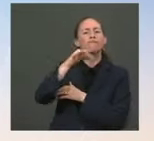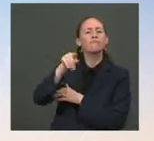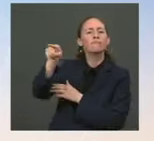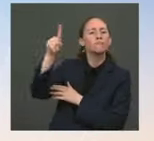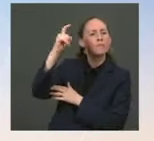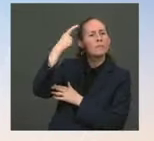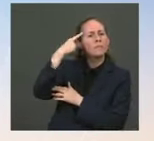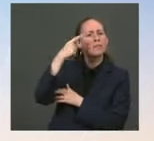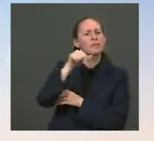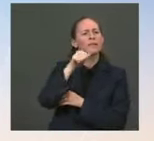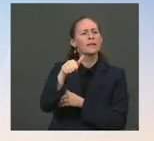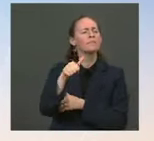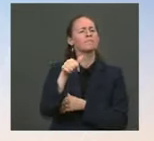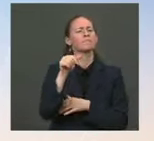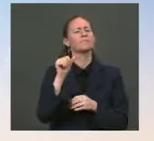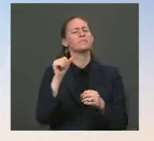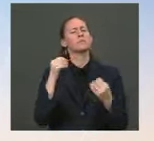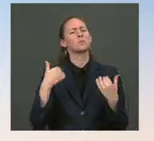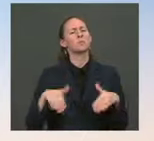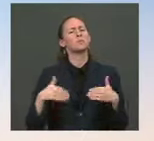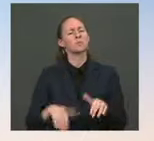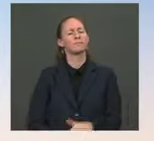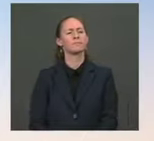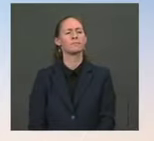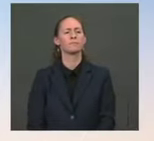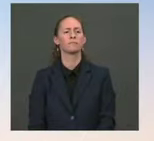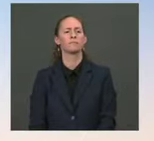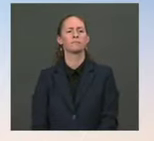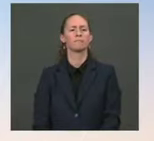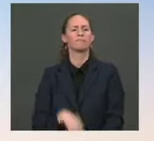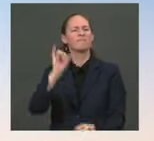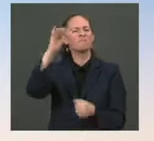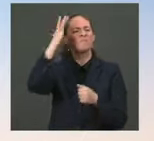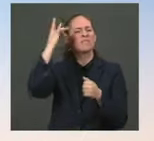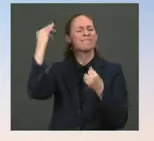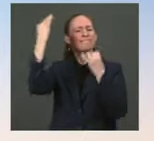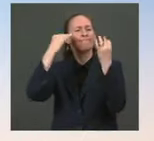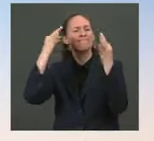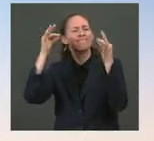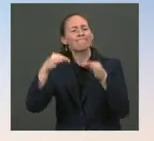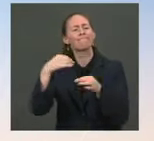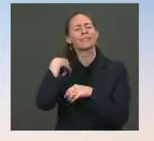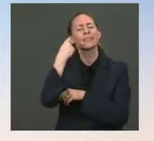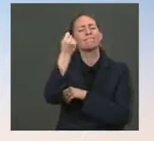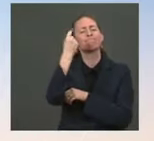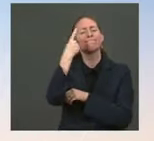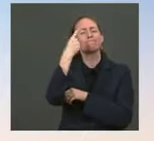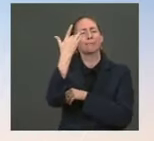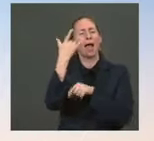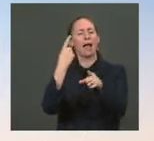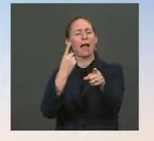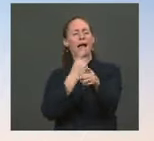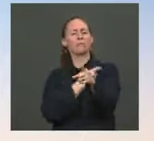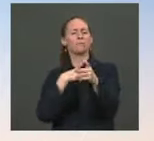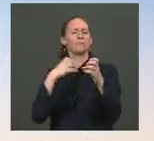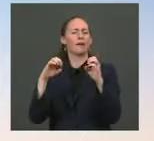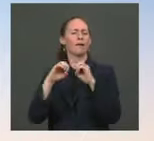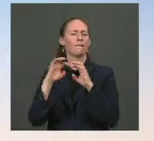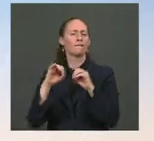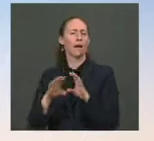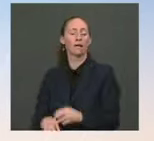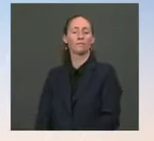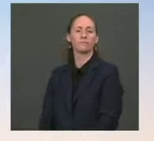evacuated. So that was the broad-based decision. I understand you're asking me a different question than that, but I just want to reiterate. made the same decision, had he known that